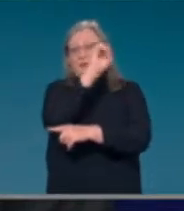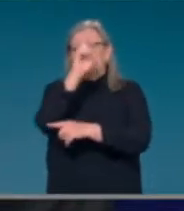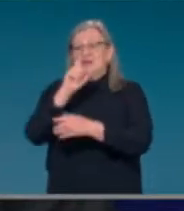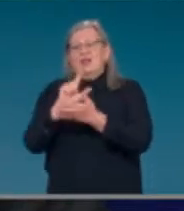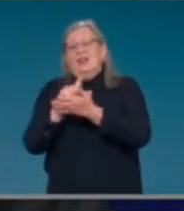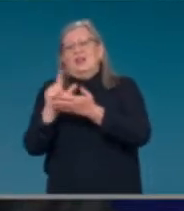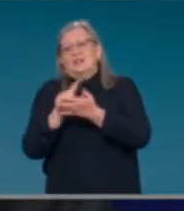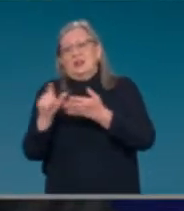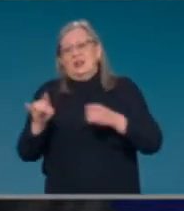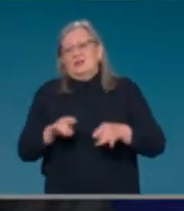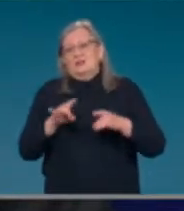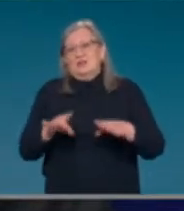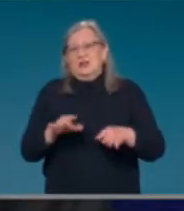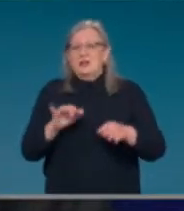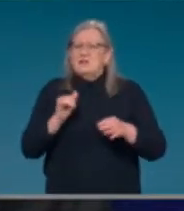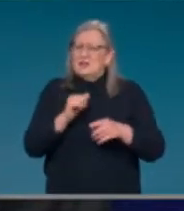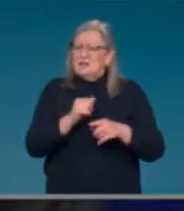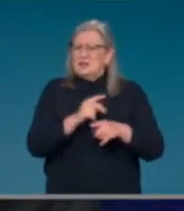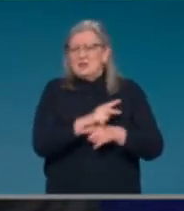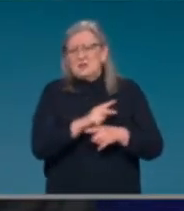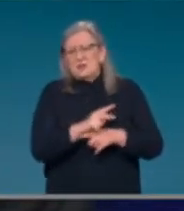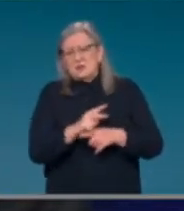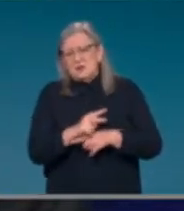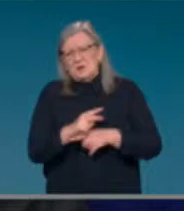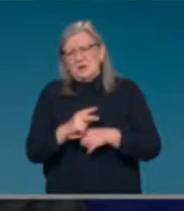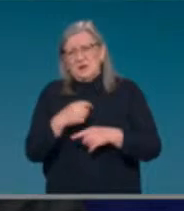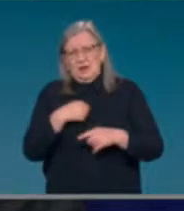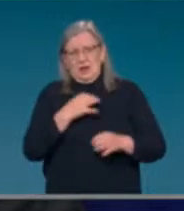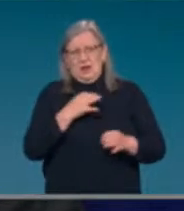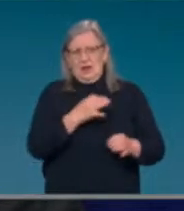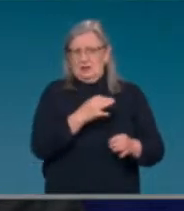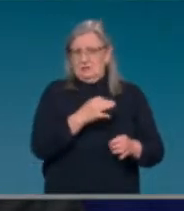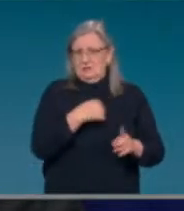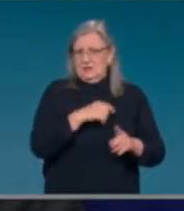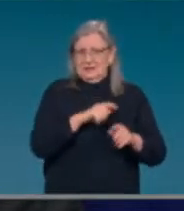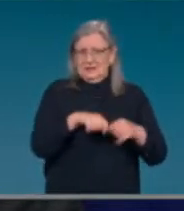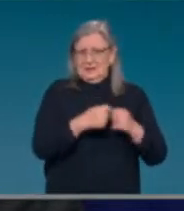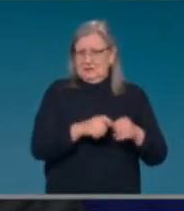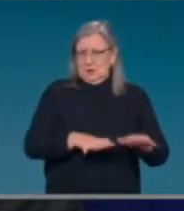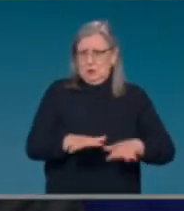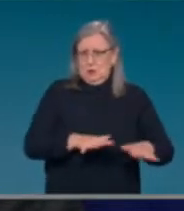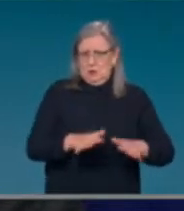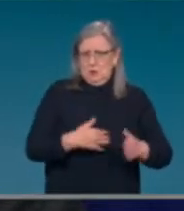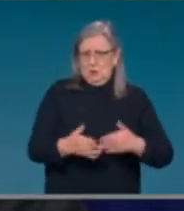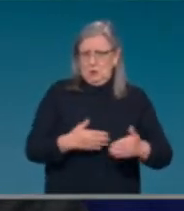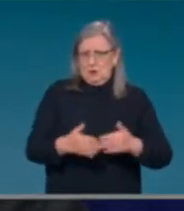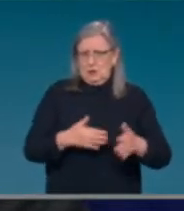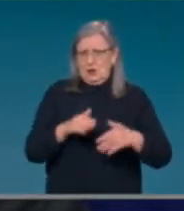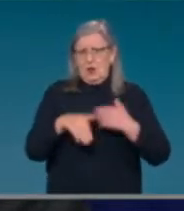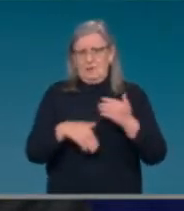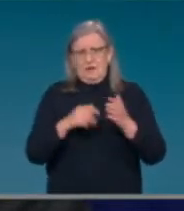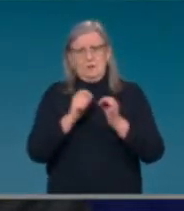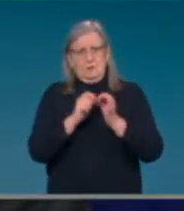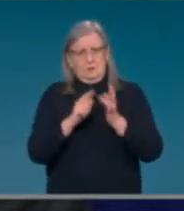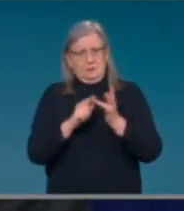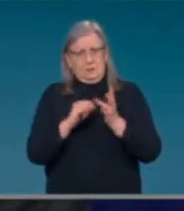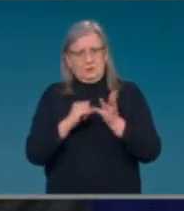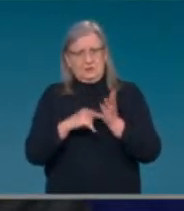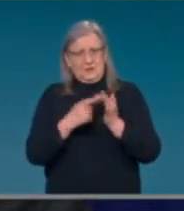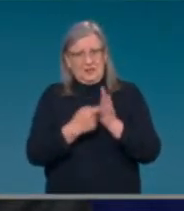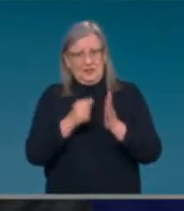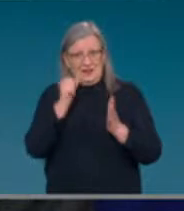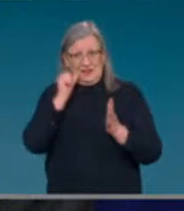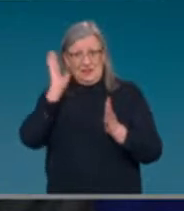got out of the shower and we've started to look at this, having finished the boosters literally at 6 o'clock last night. It will depend on